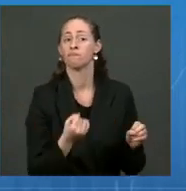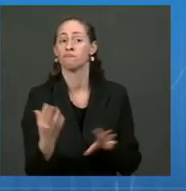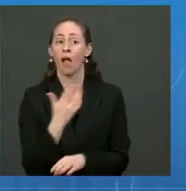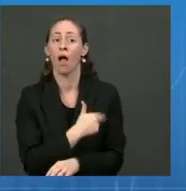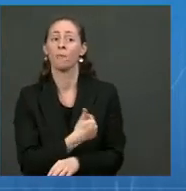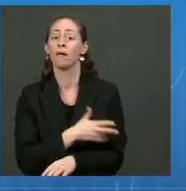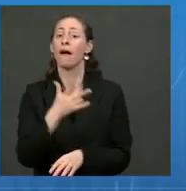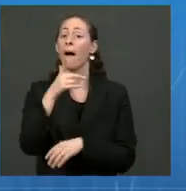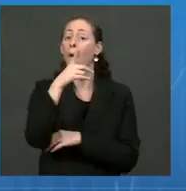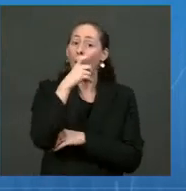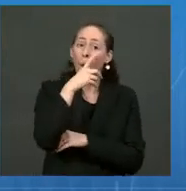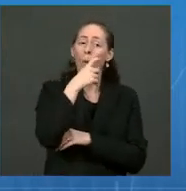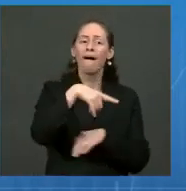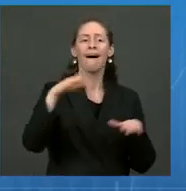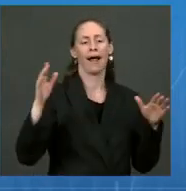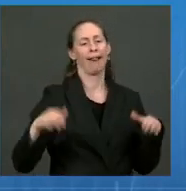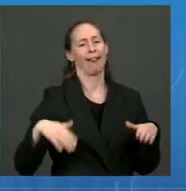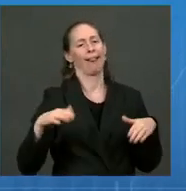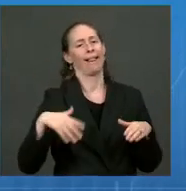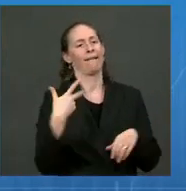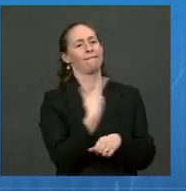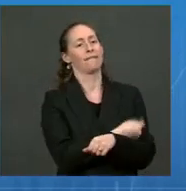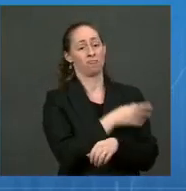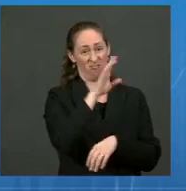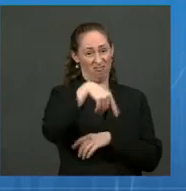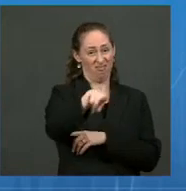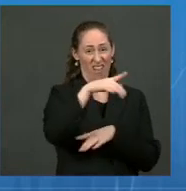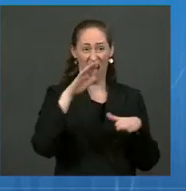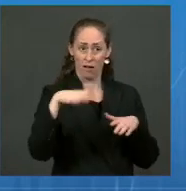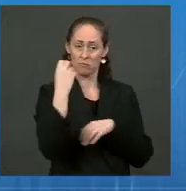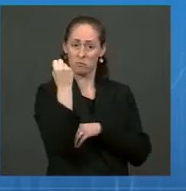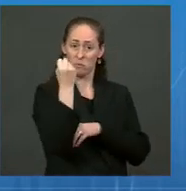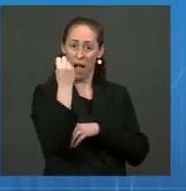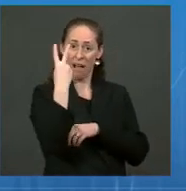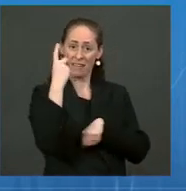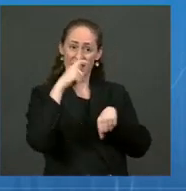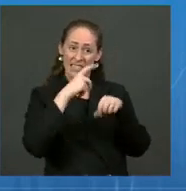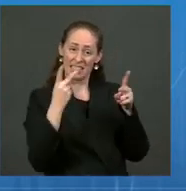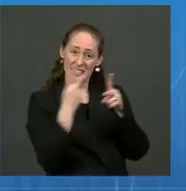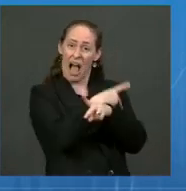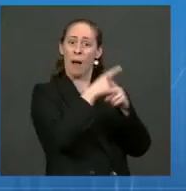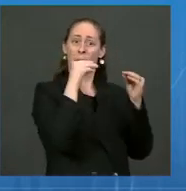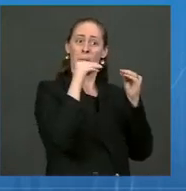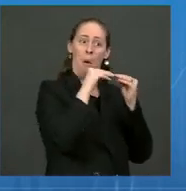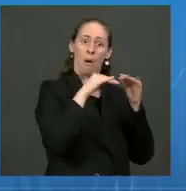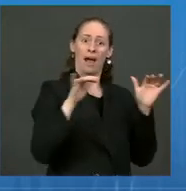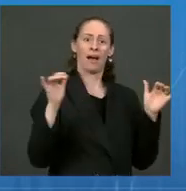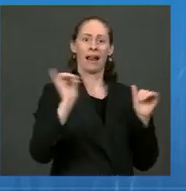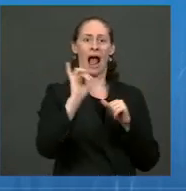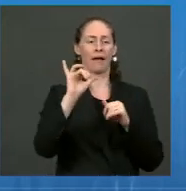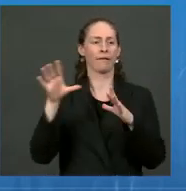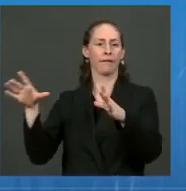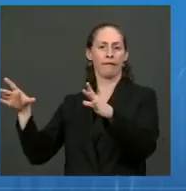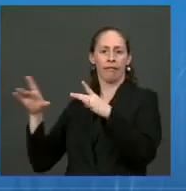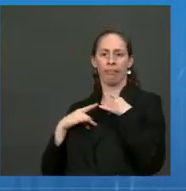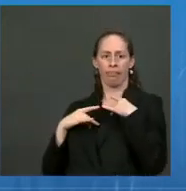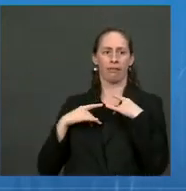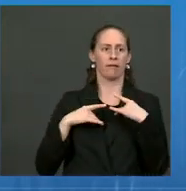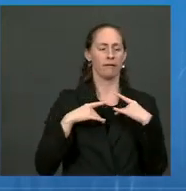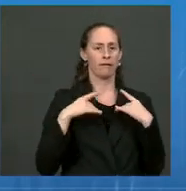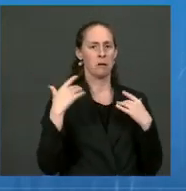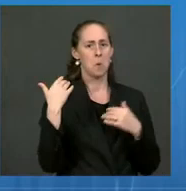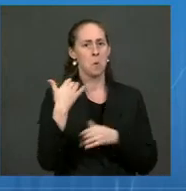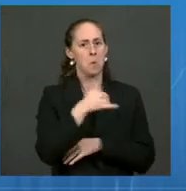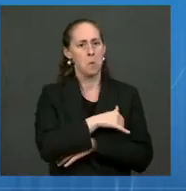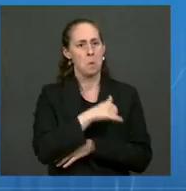adults is 12 times higher than those who are vaccinated, again demonstrating the power and importance of vaccination.